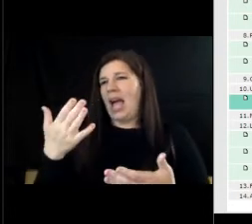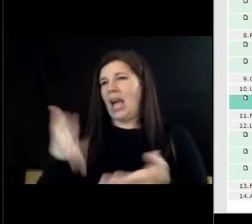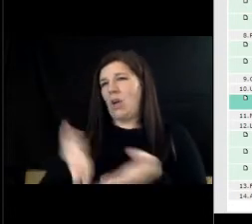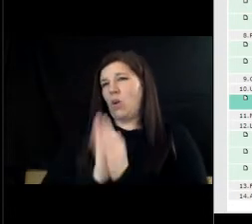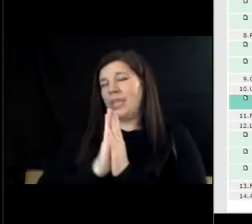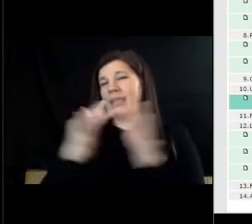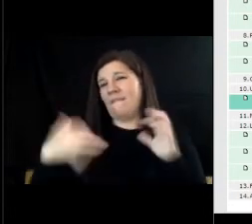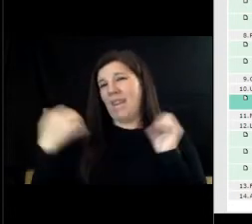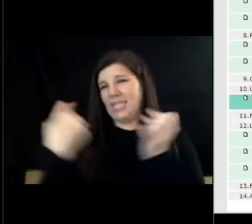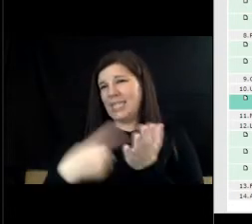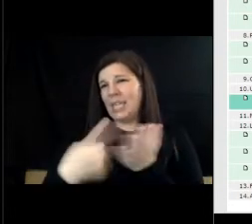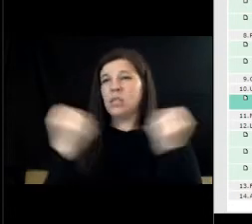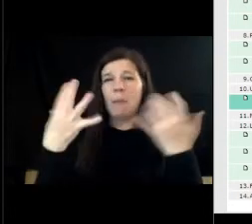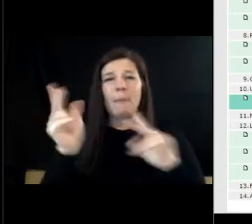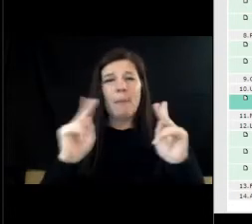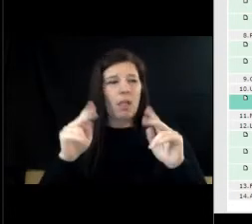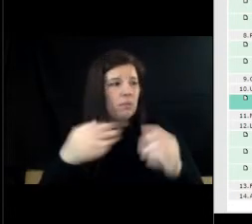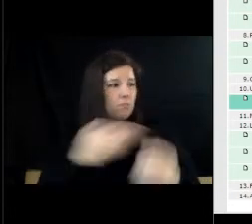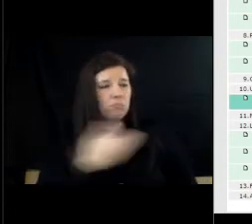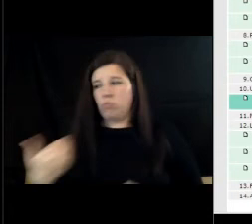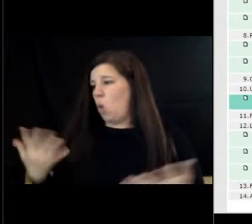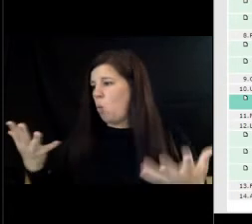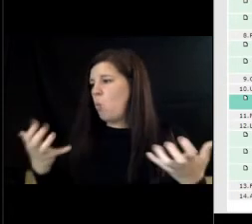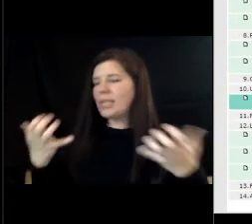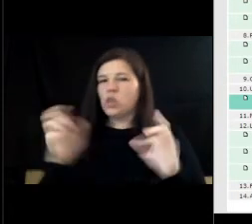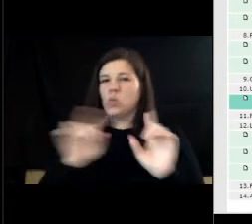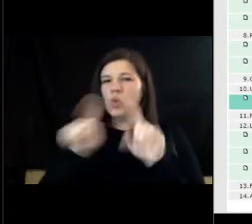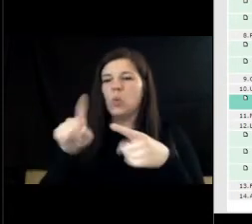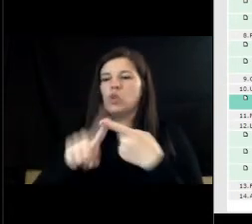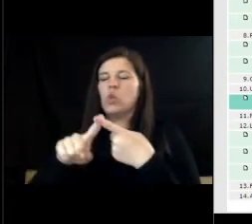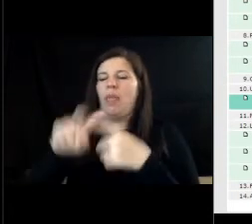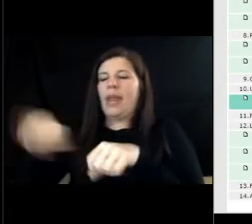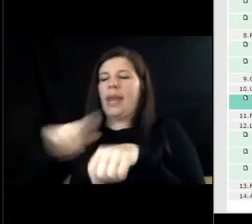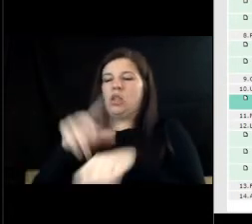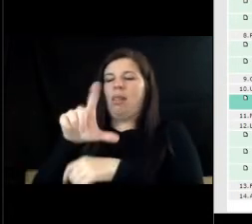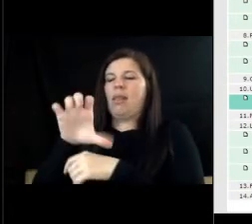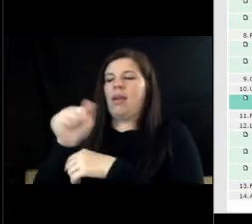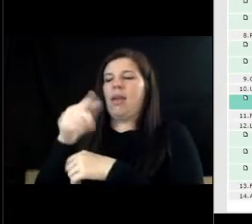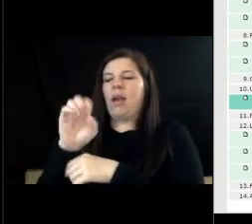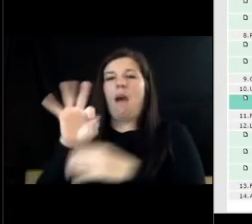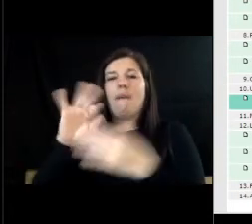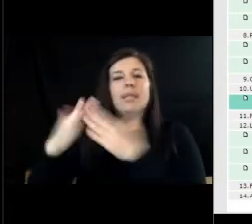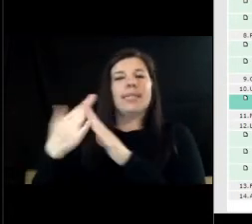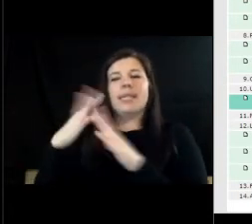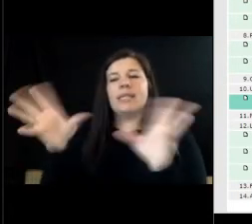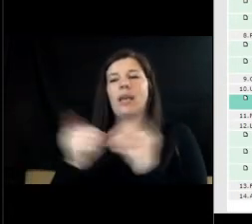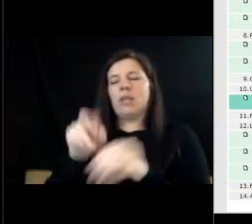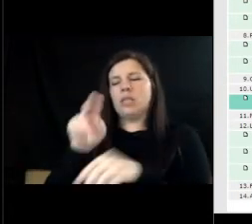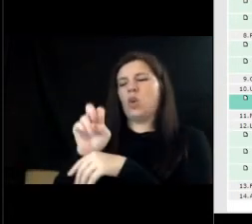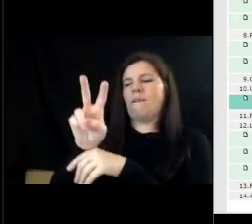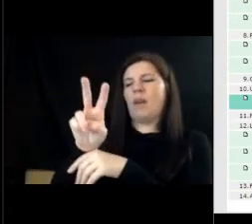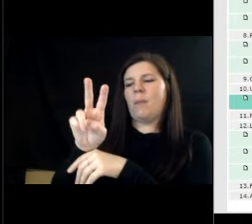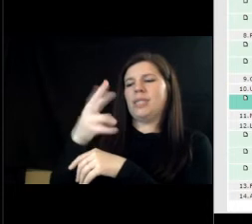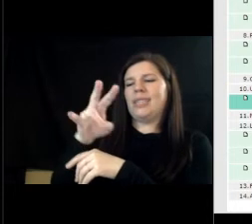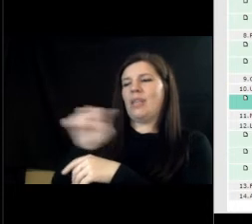how many of us would like to attend uh the national league of cities conference uh it is november 17th through 19th in kansas